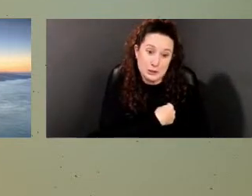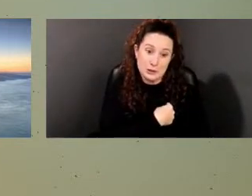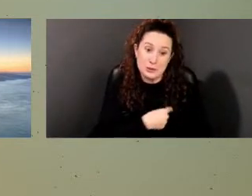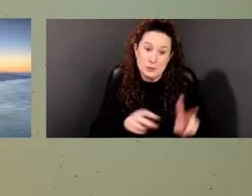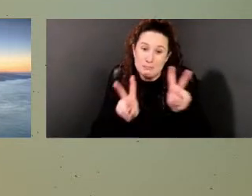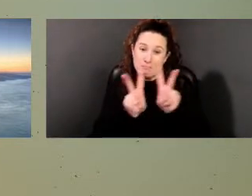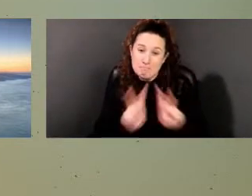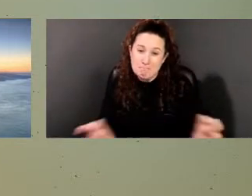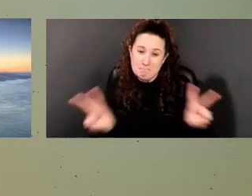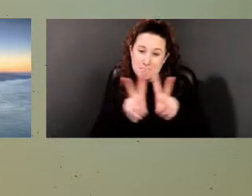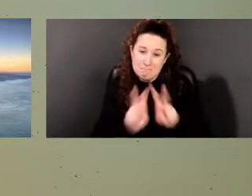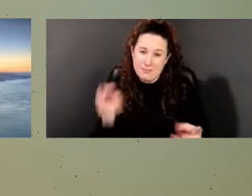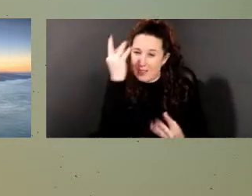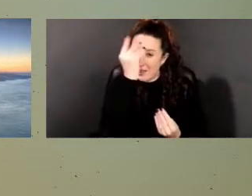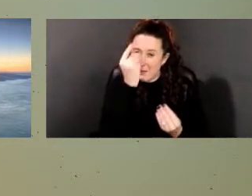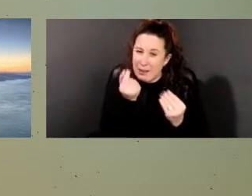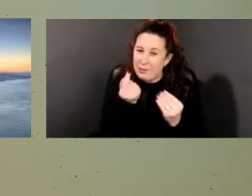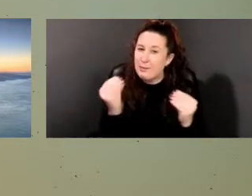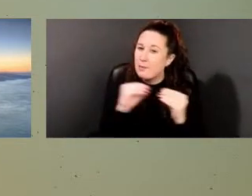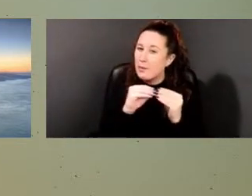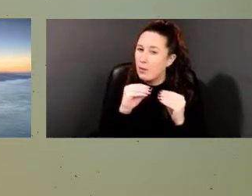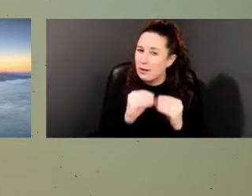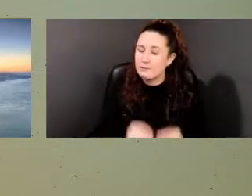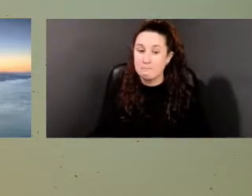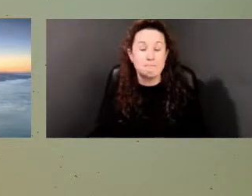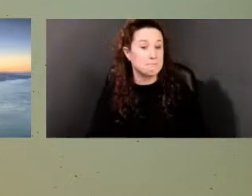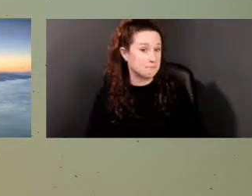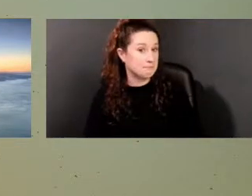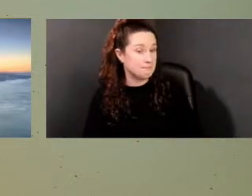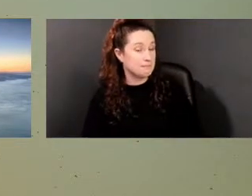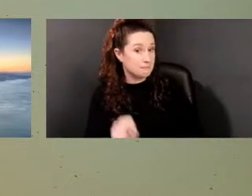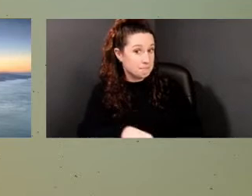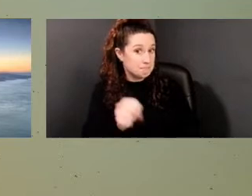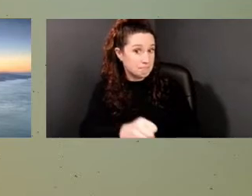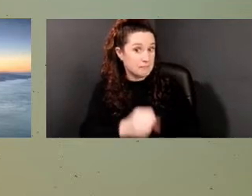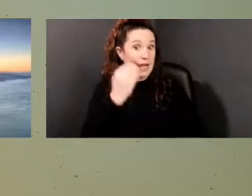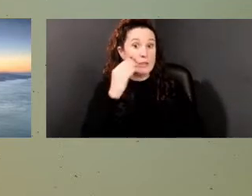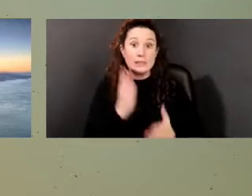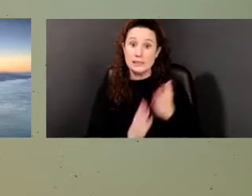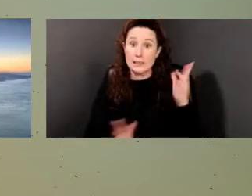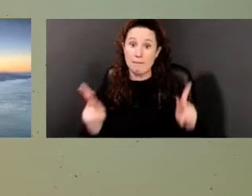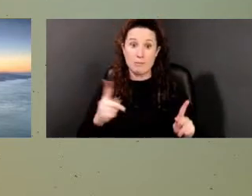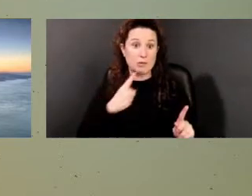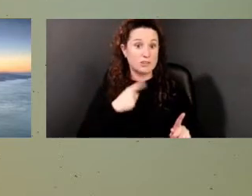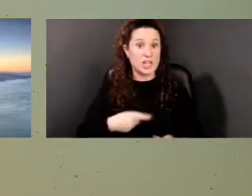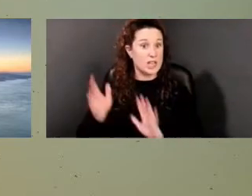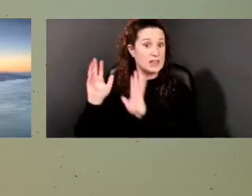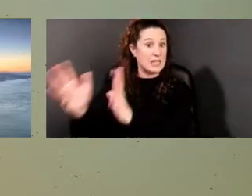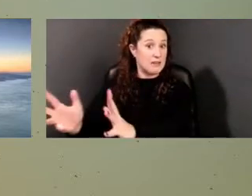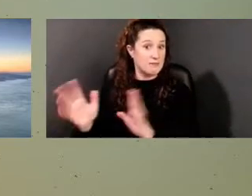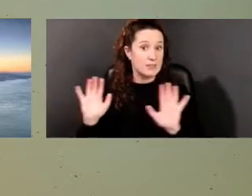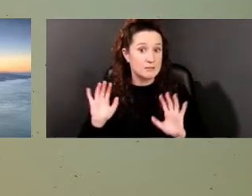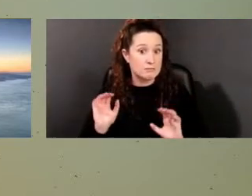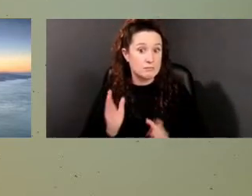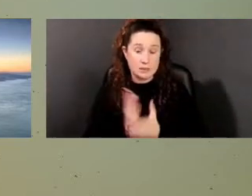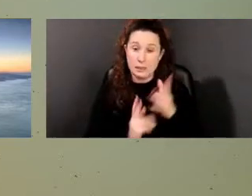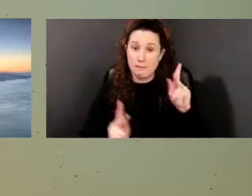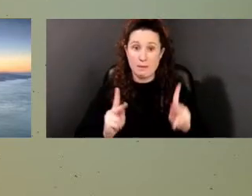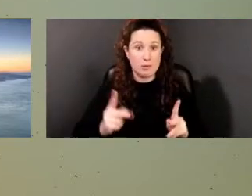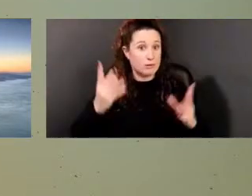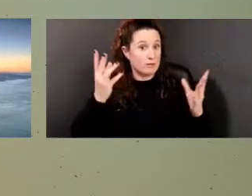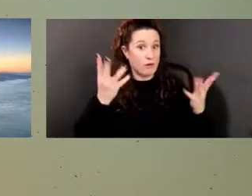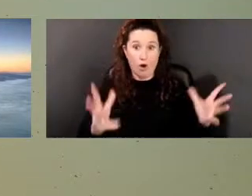have to think about. Yeah. I know we've heard from folks who say we shouldn't do anything. We should just leave them. These are, this is sacred ground.